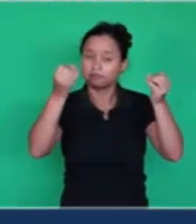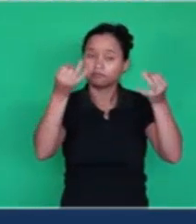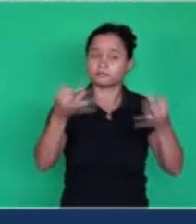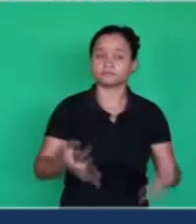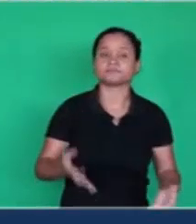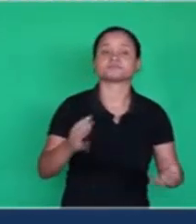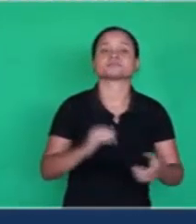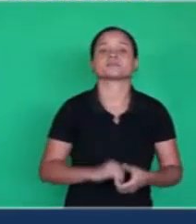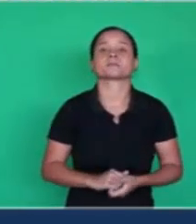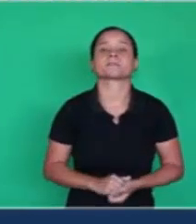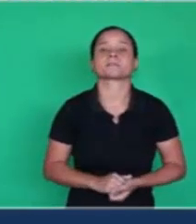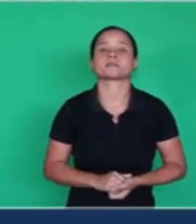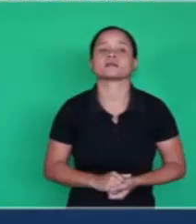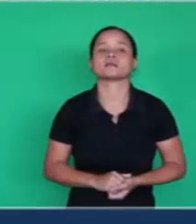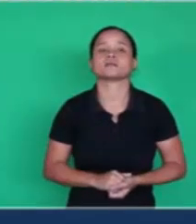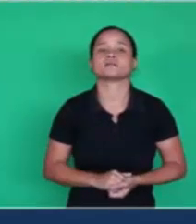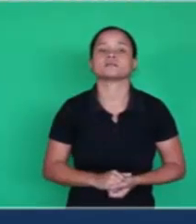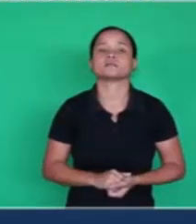know.